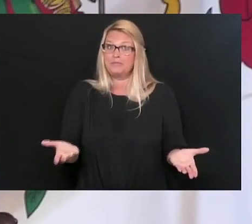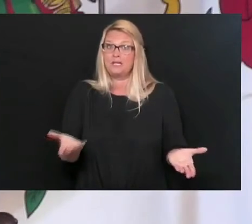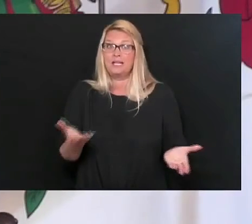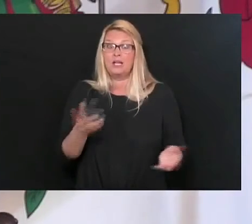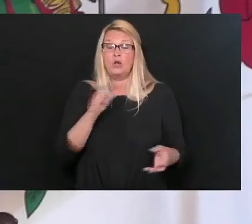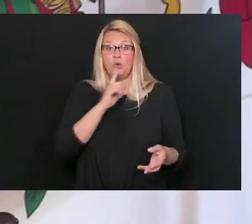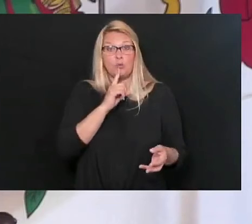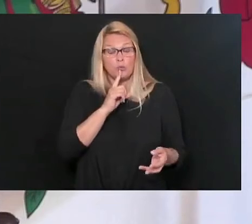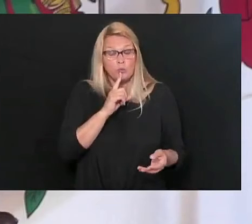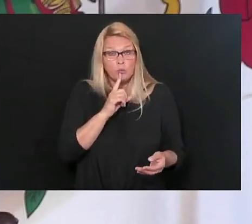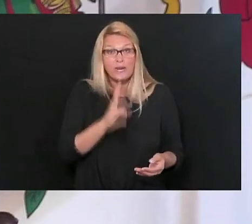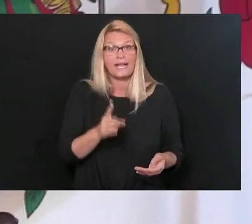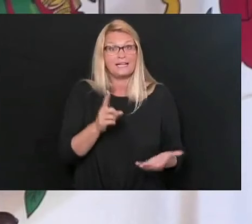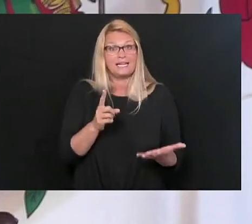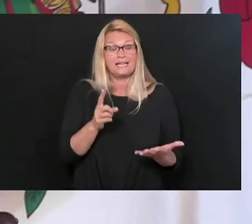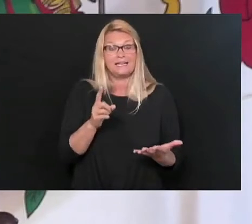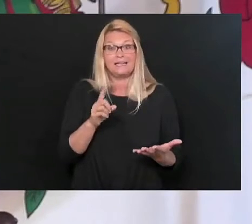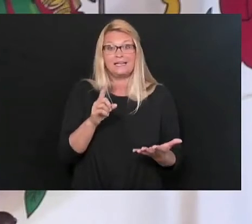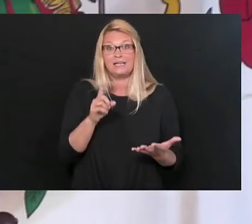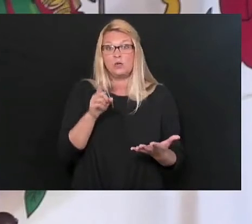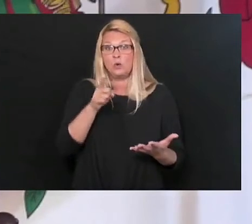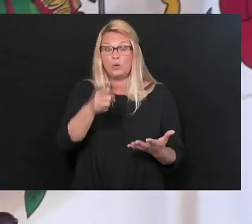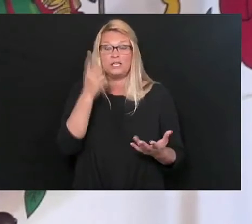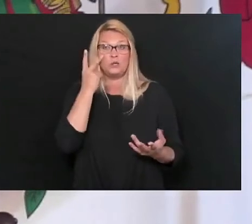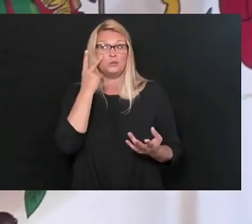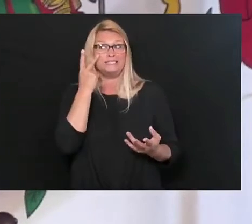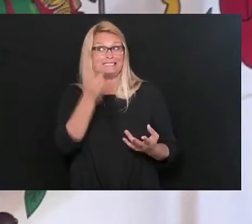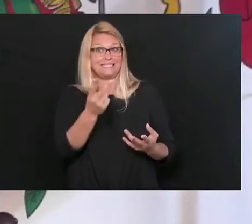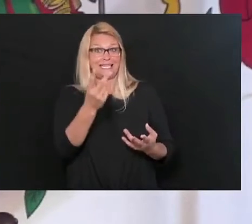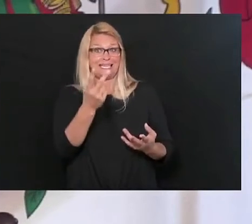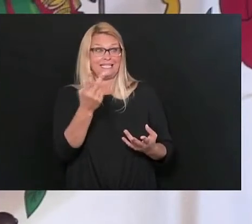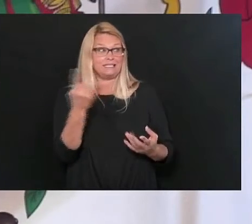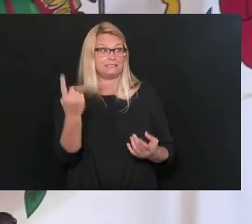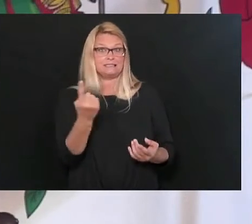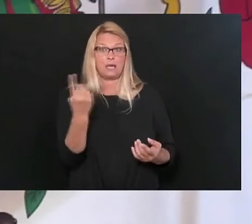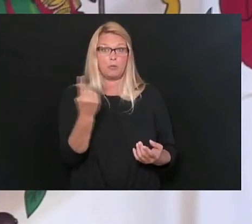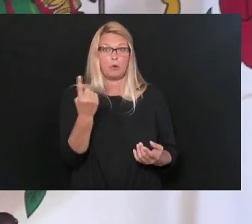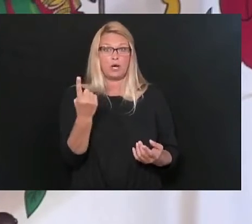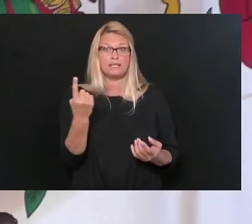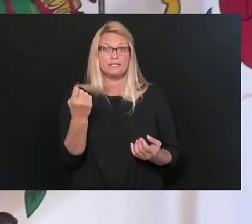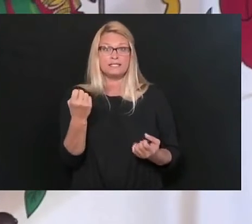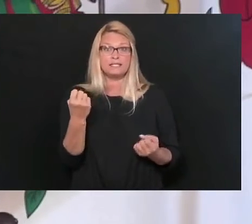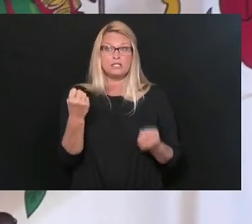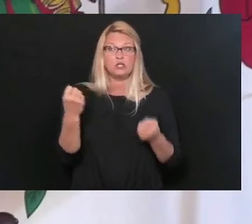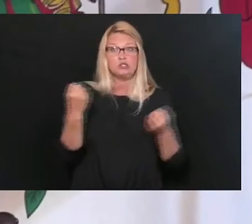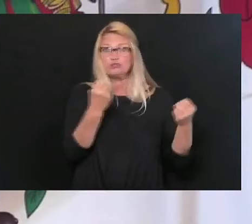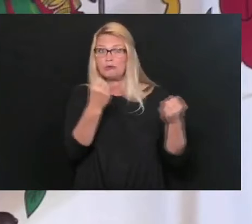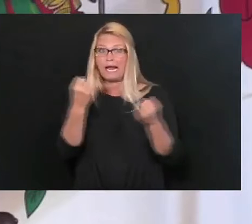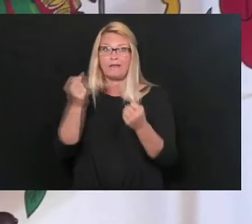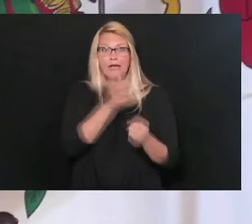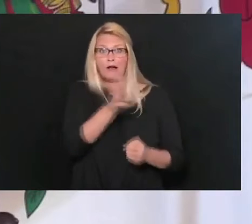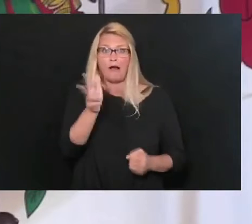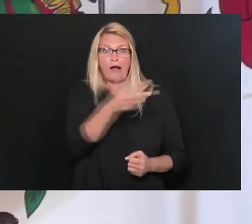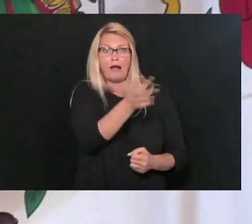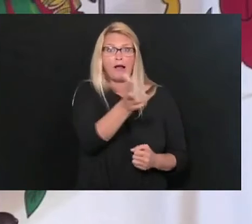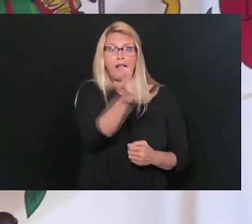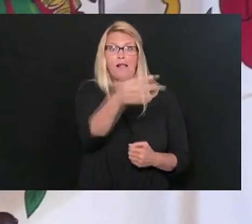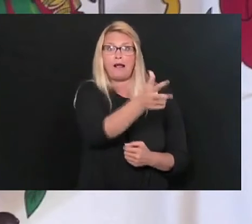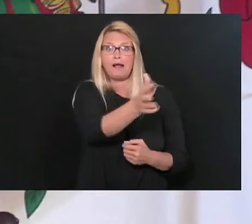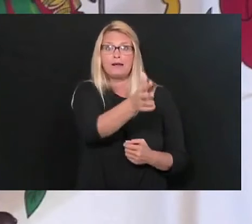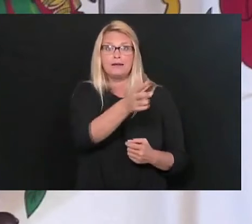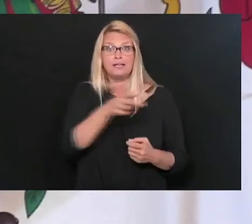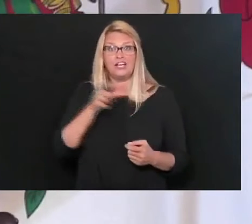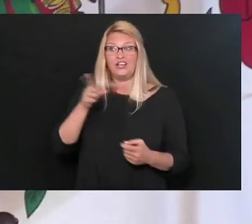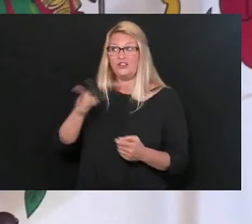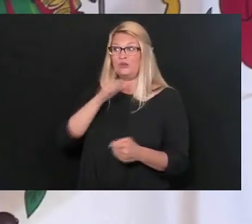at the end of the day, uh, when you see somebody that's driving erratically, you know, on the road and you don't